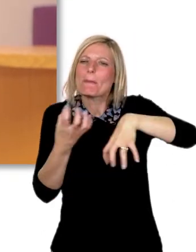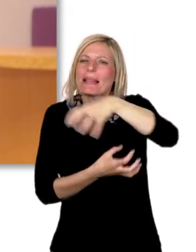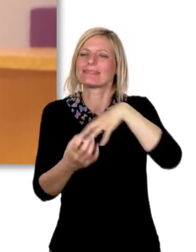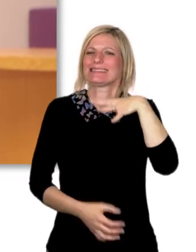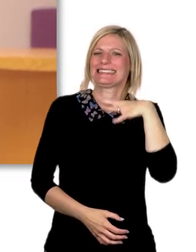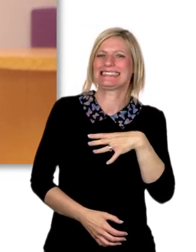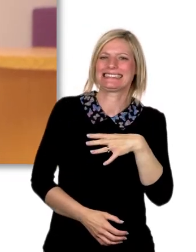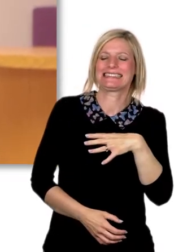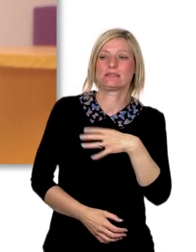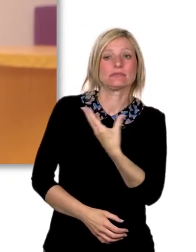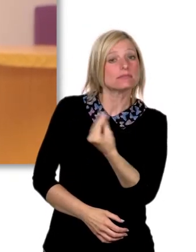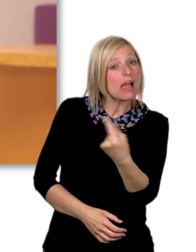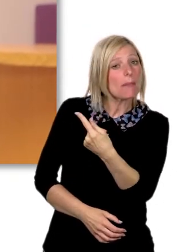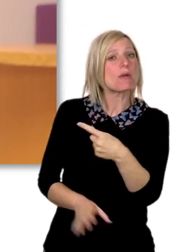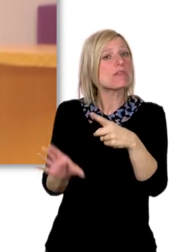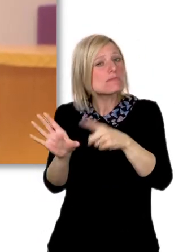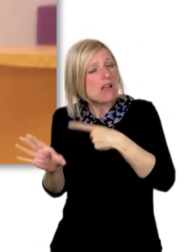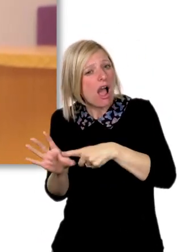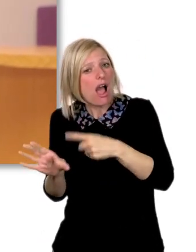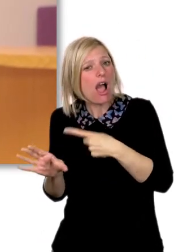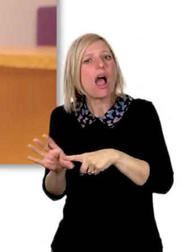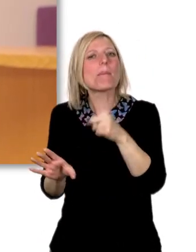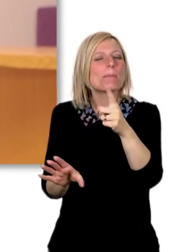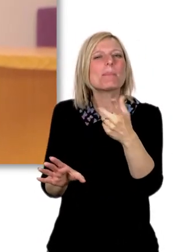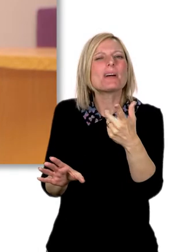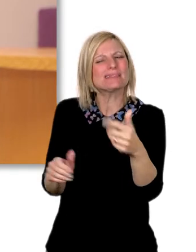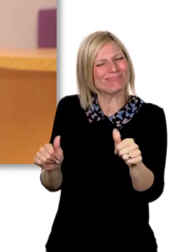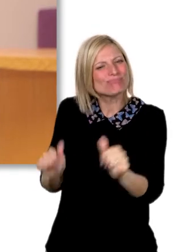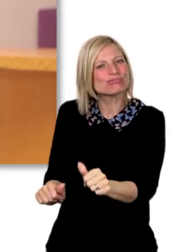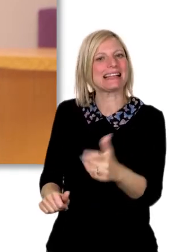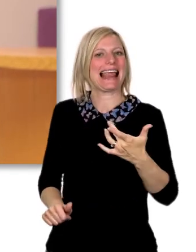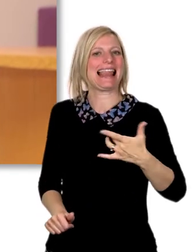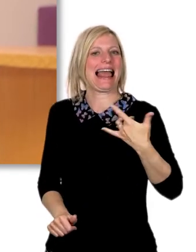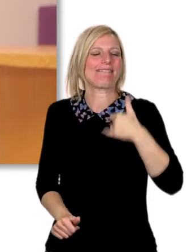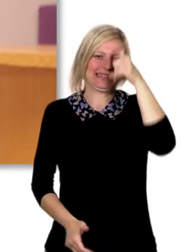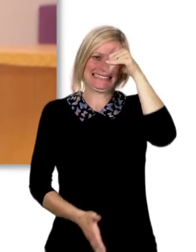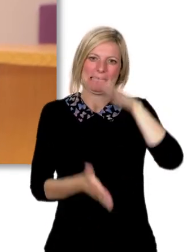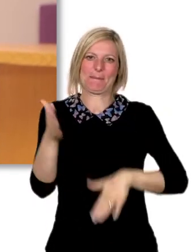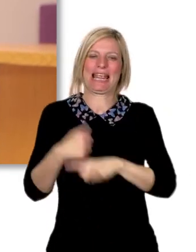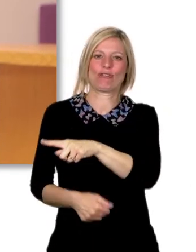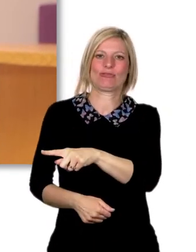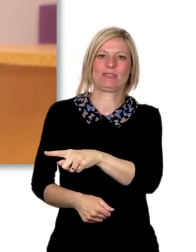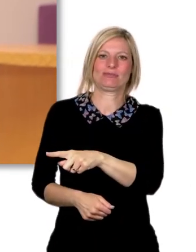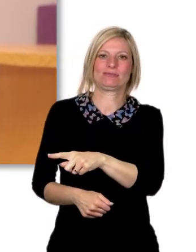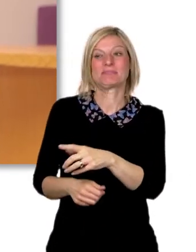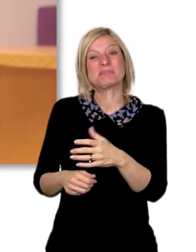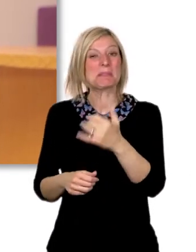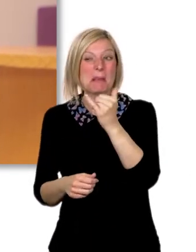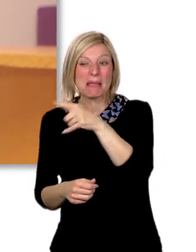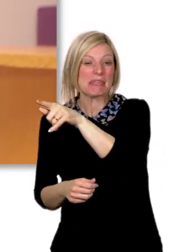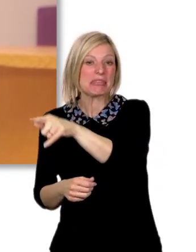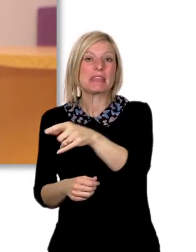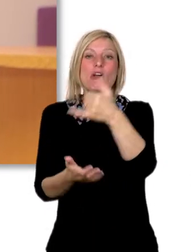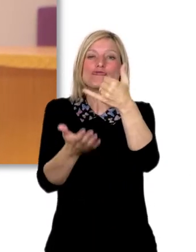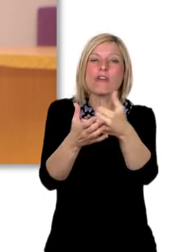Some of them quite young, very little sort of life experience. Obviously caught up in the wrong company from time to